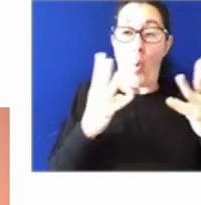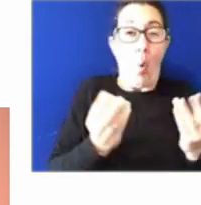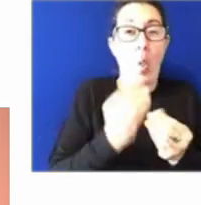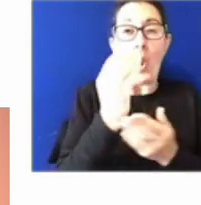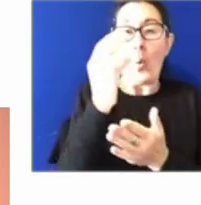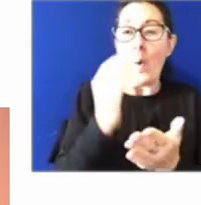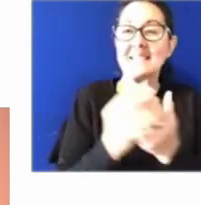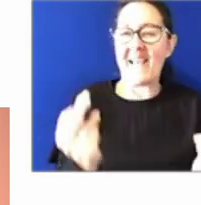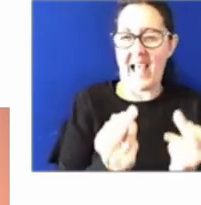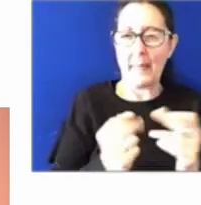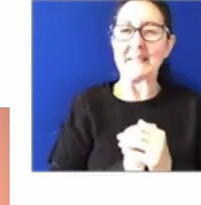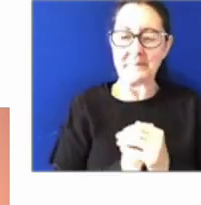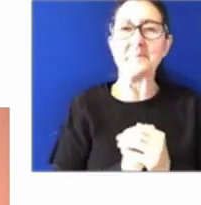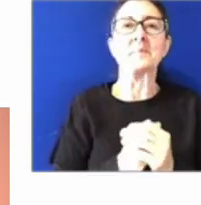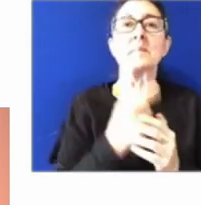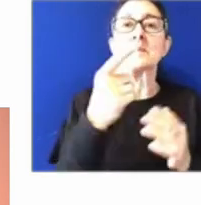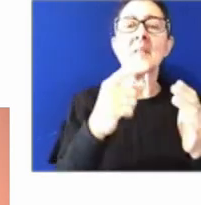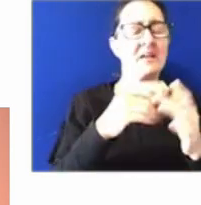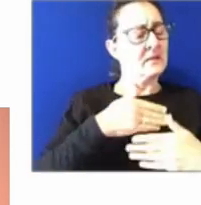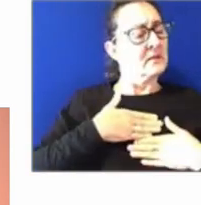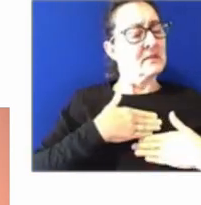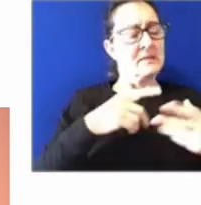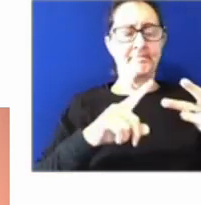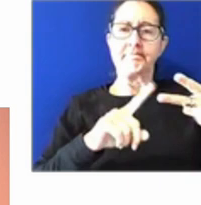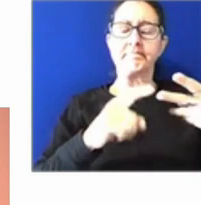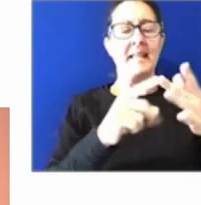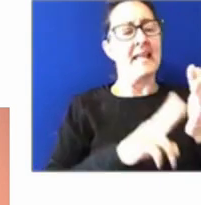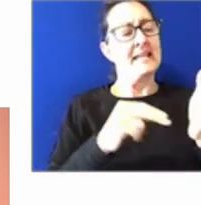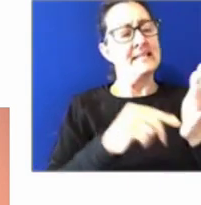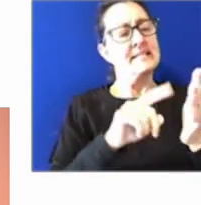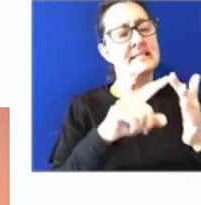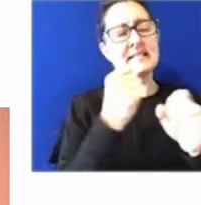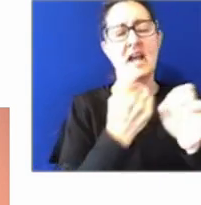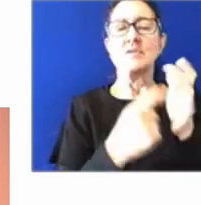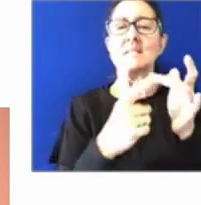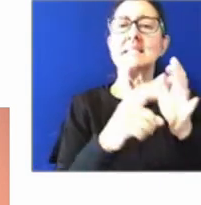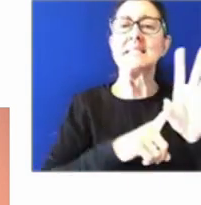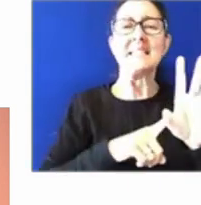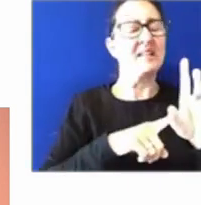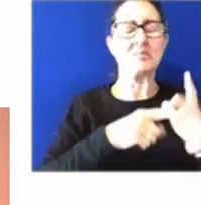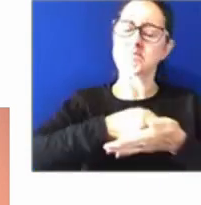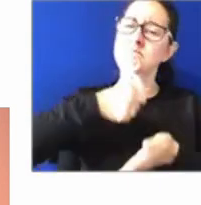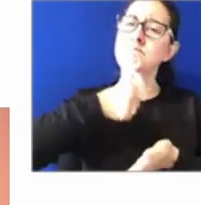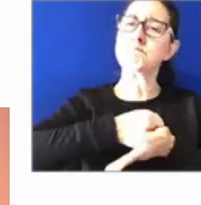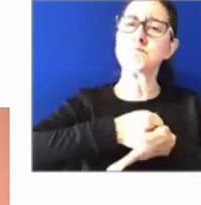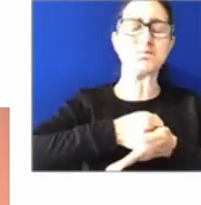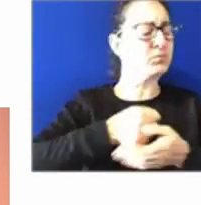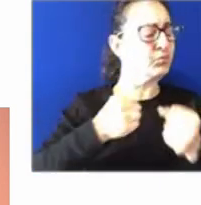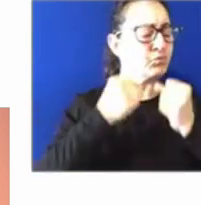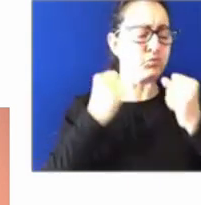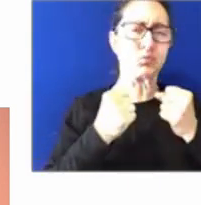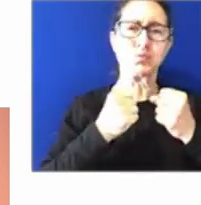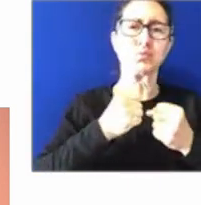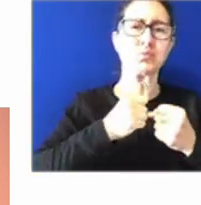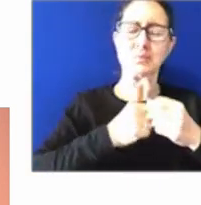Integrity is the core APS Craft. It's fundamental to maintaining the trust of the community. We do